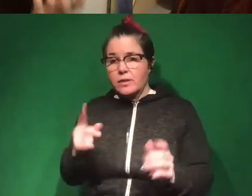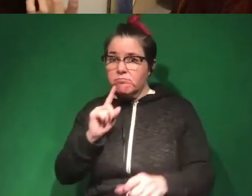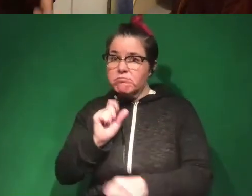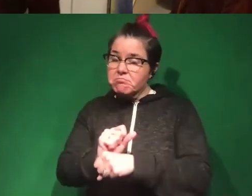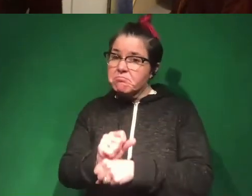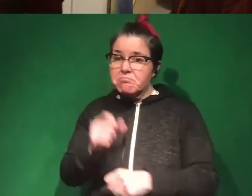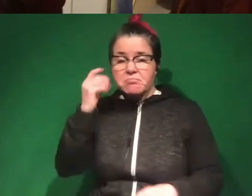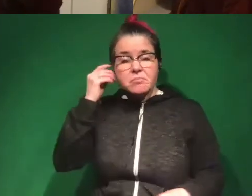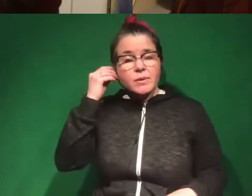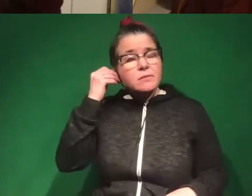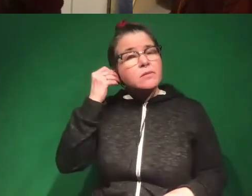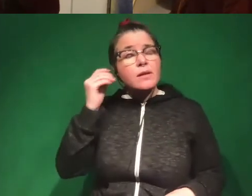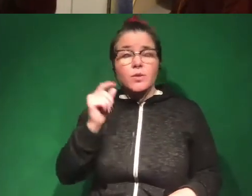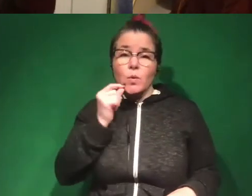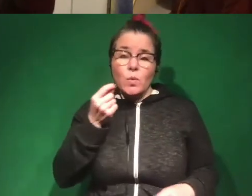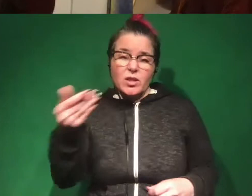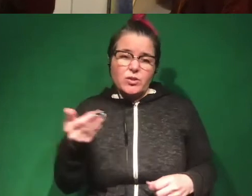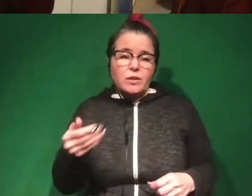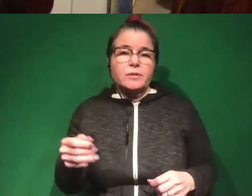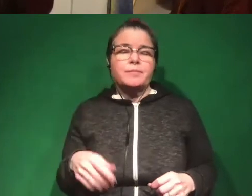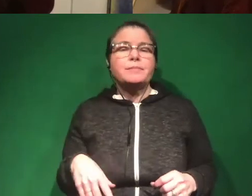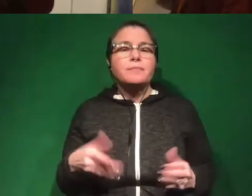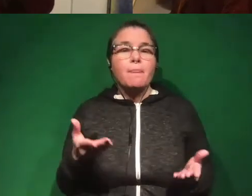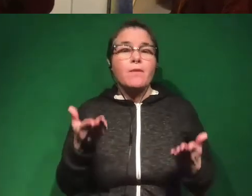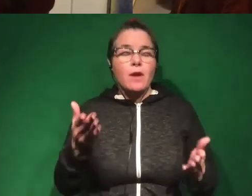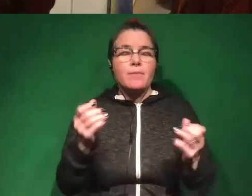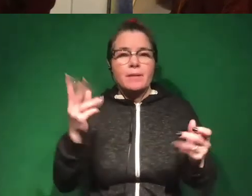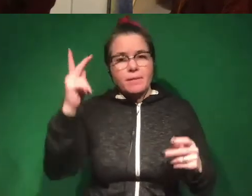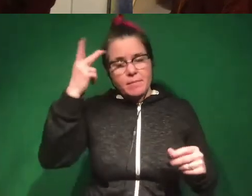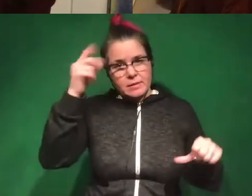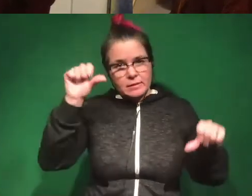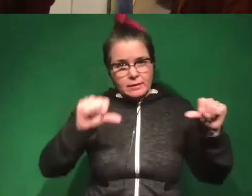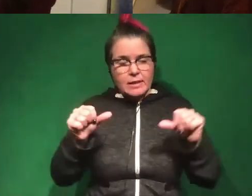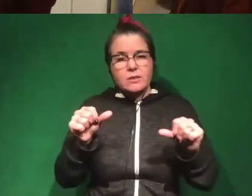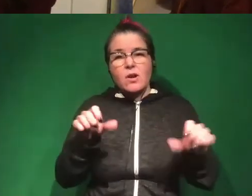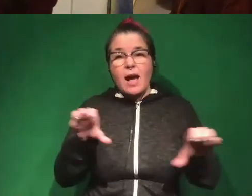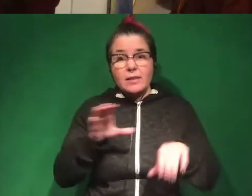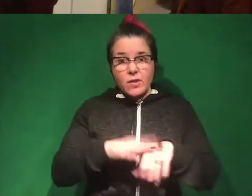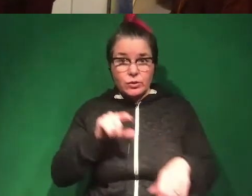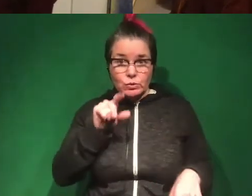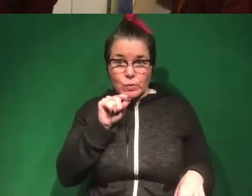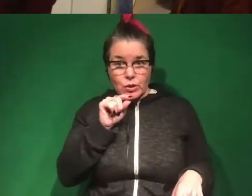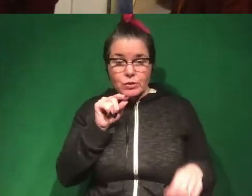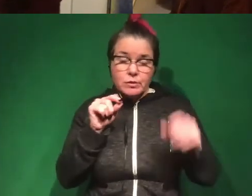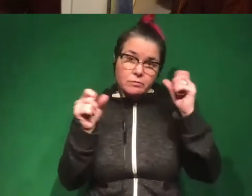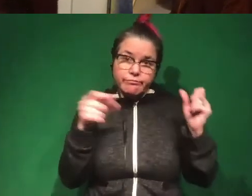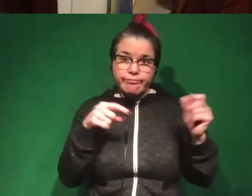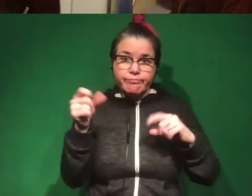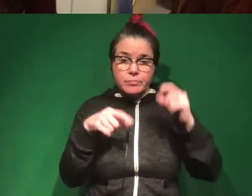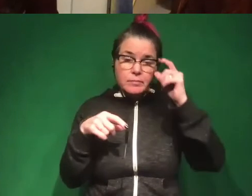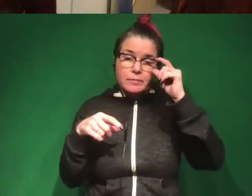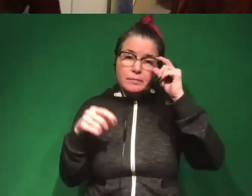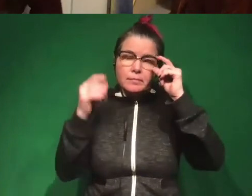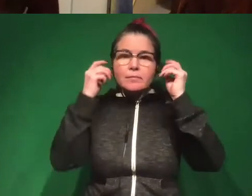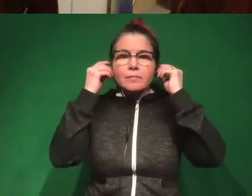cool intro. What I can recommend is a lot of political scientists are quite active on Twitter. Um, uh, to the,